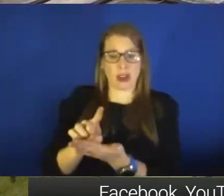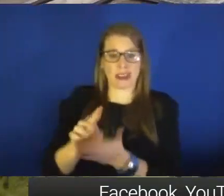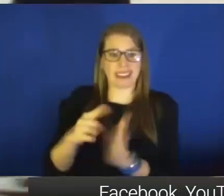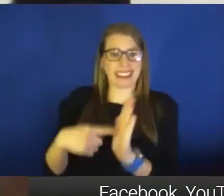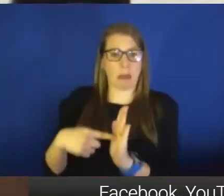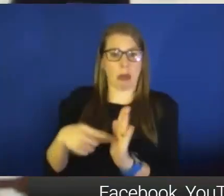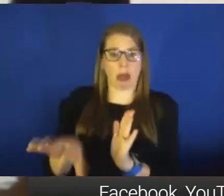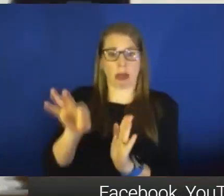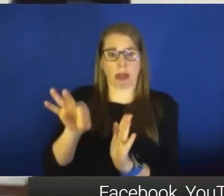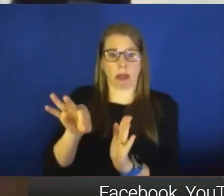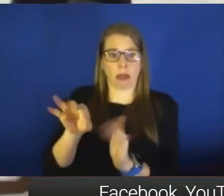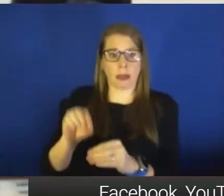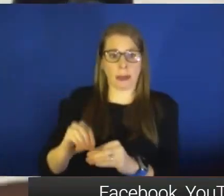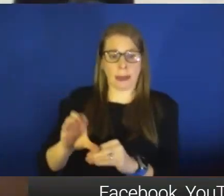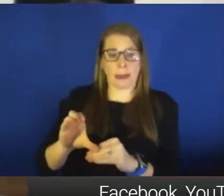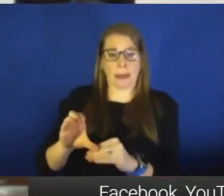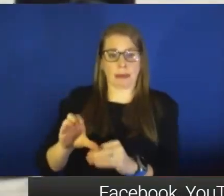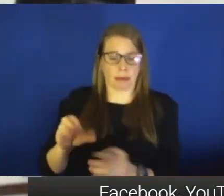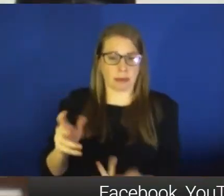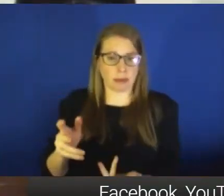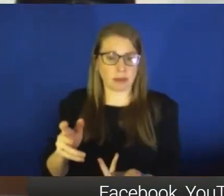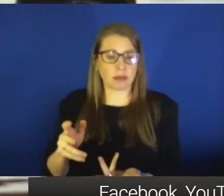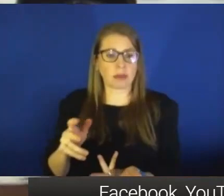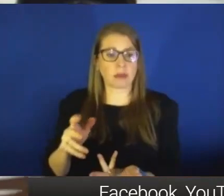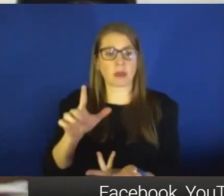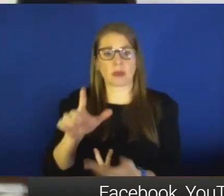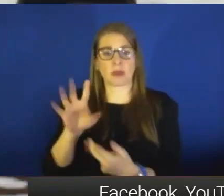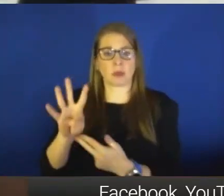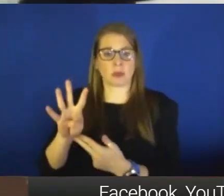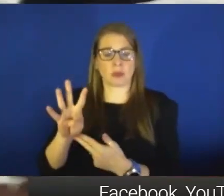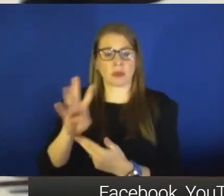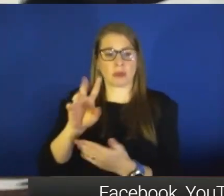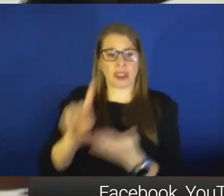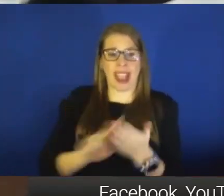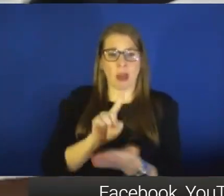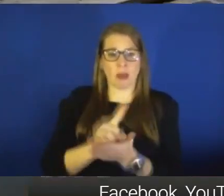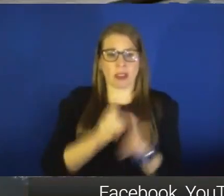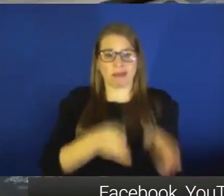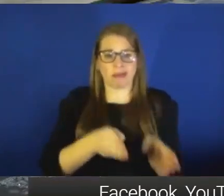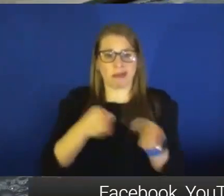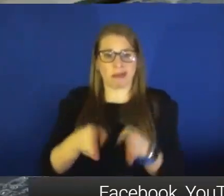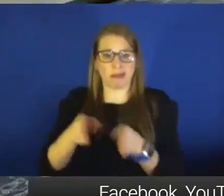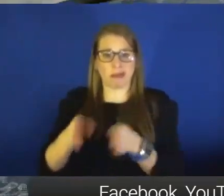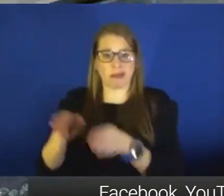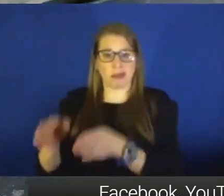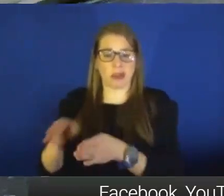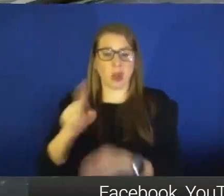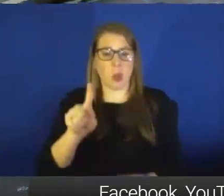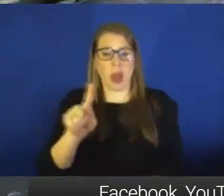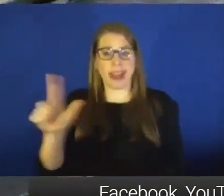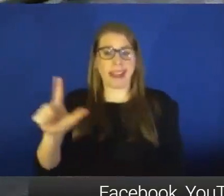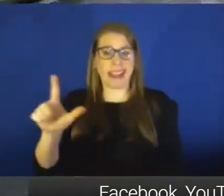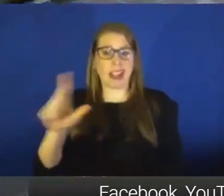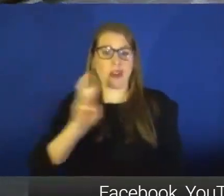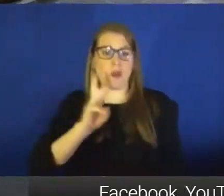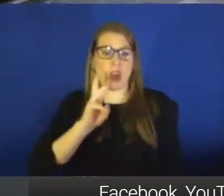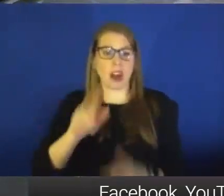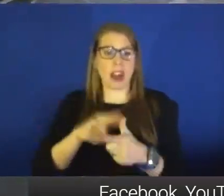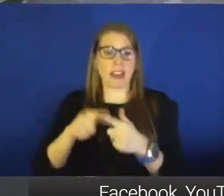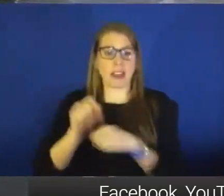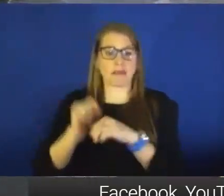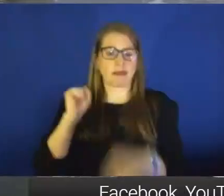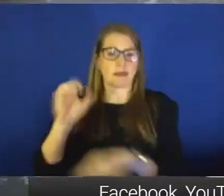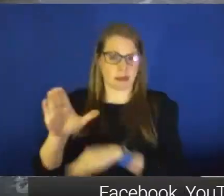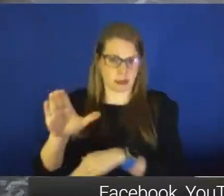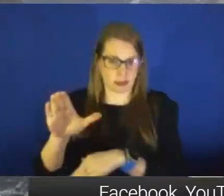incremental samples over the 24-hour period until they get about a liter of water. And then that's shipped off to the